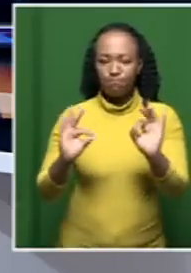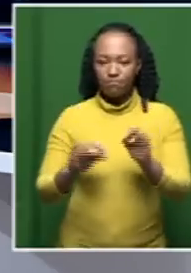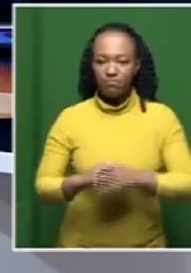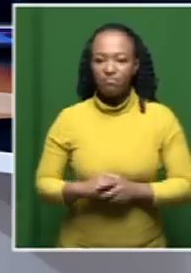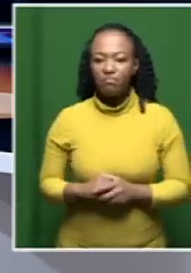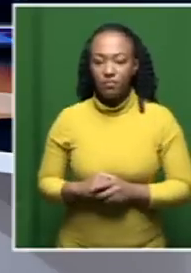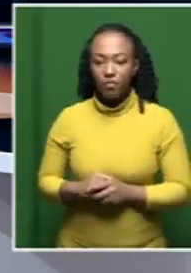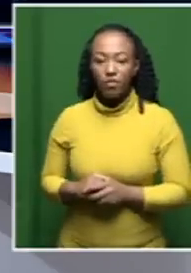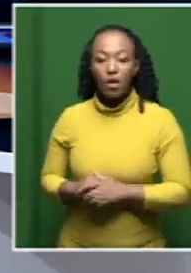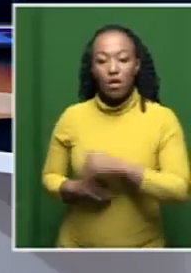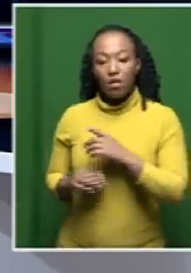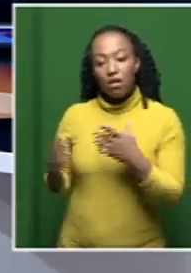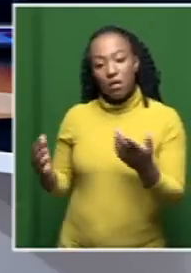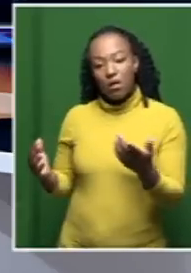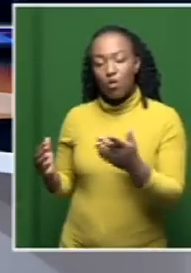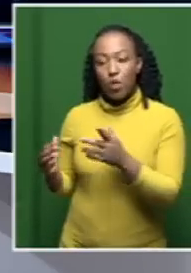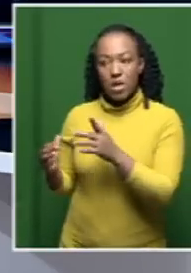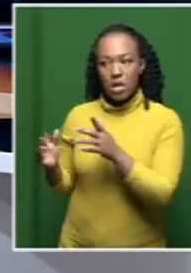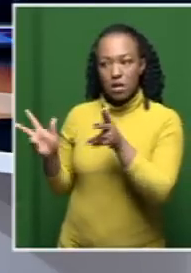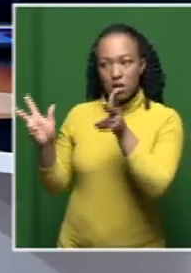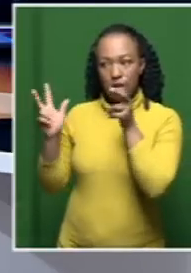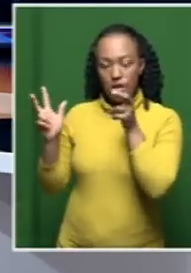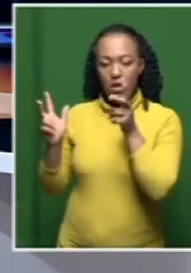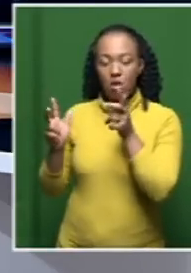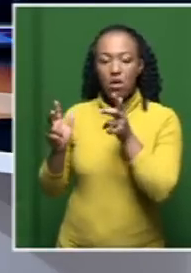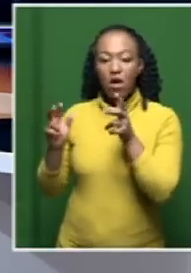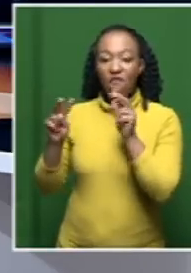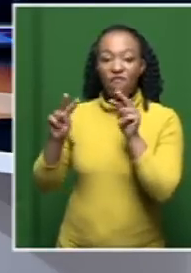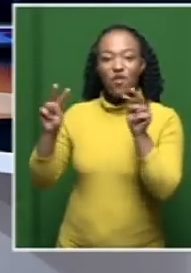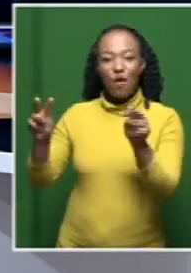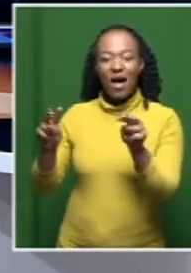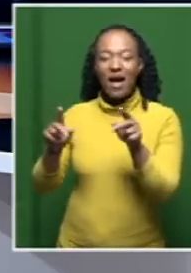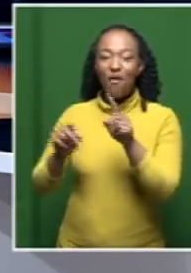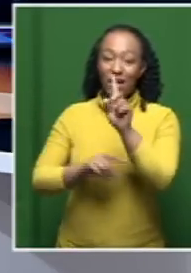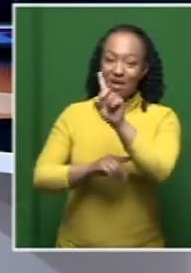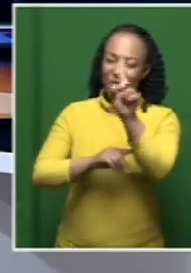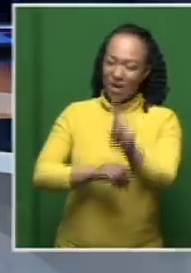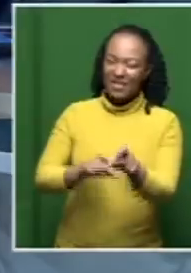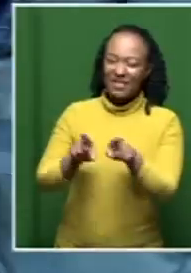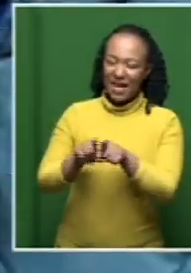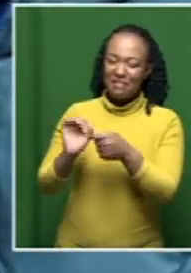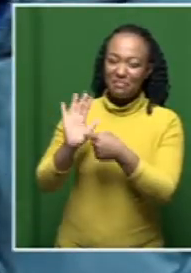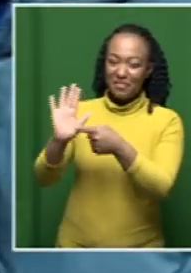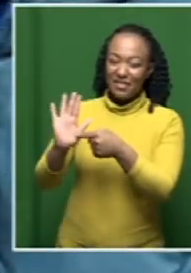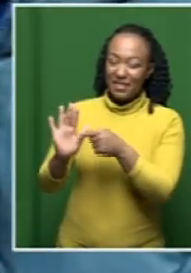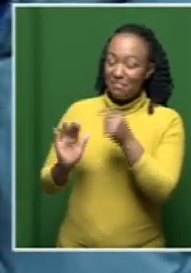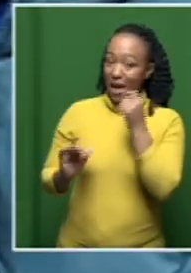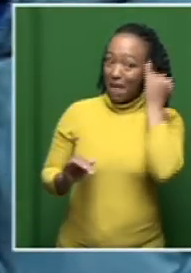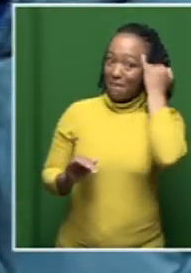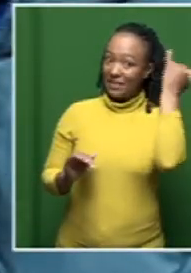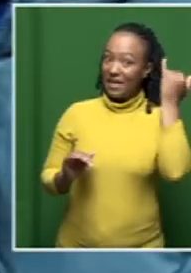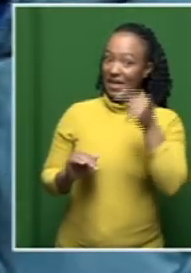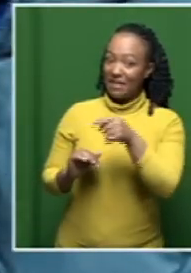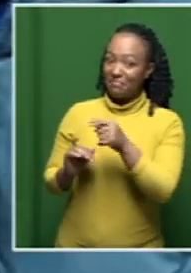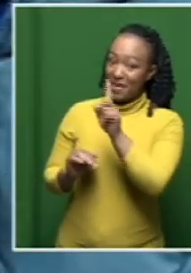sharing your enthusiasm with the viewers because we ask the same question. So I can only imagine the debate that's going to be taking place.